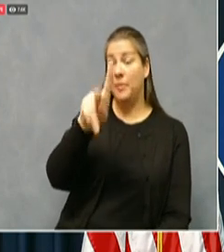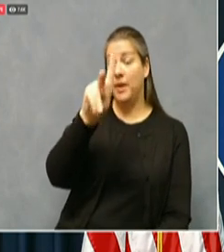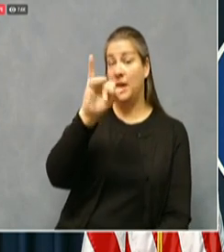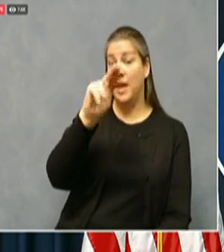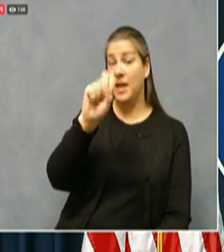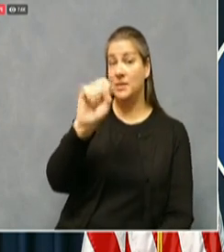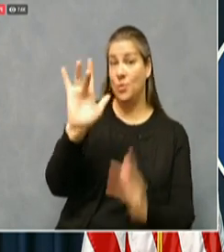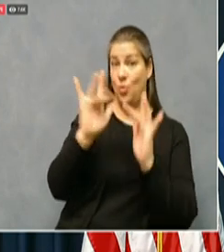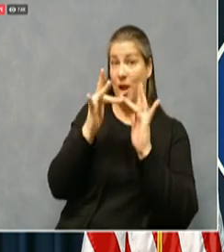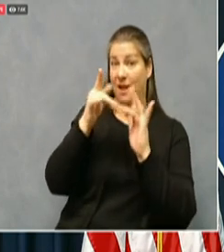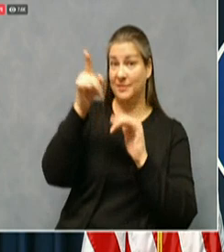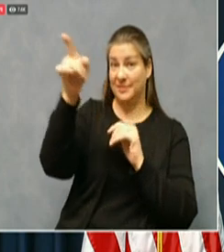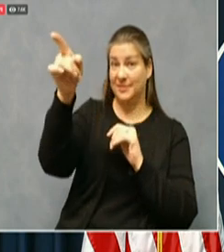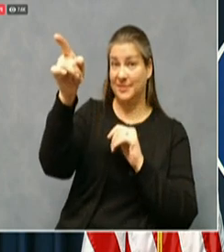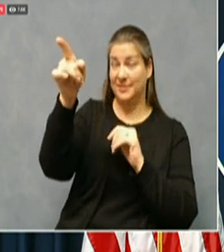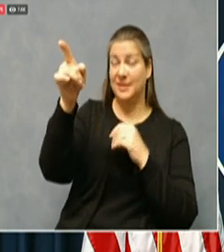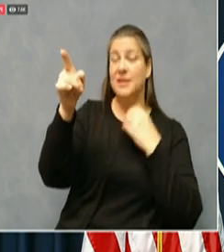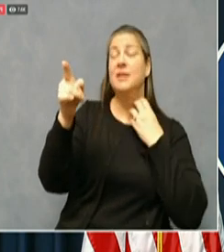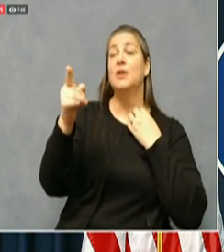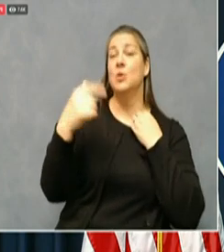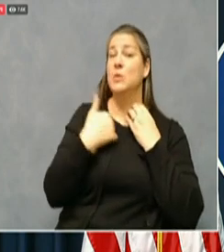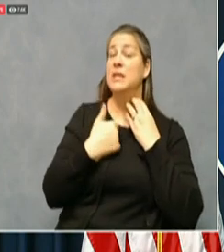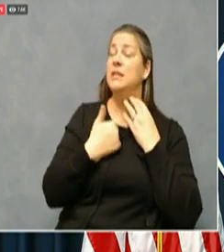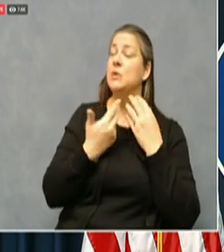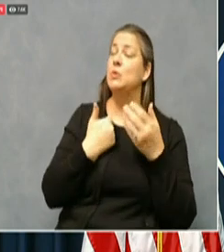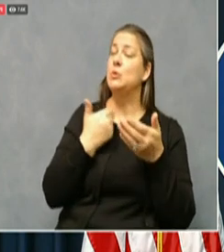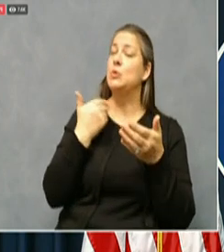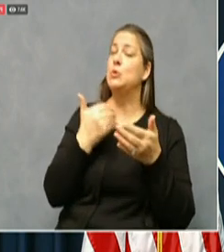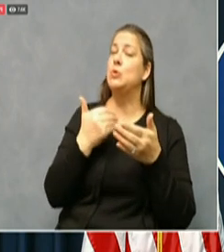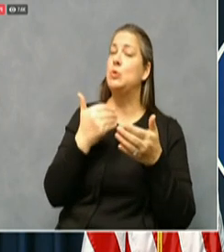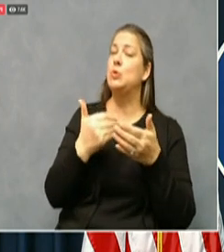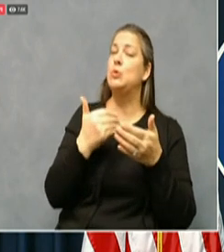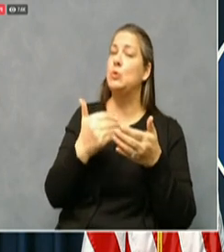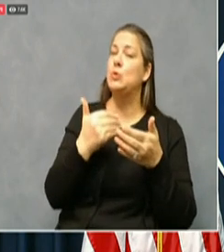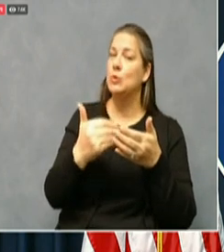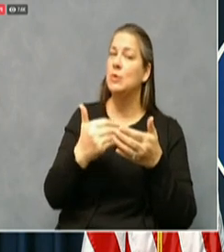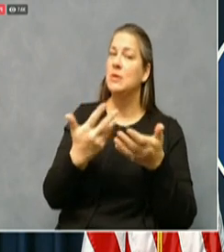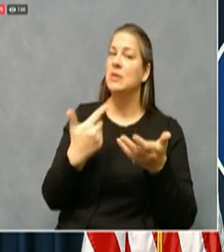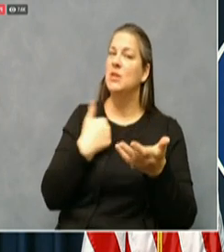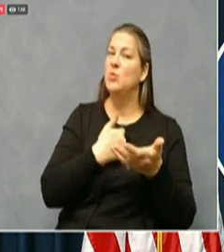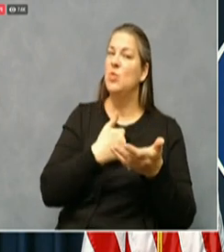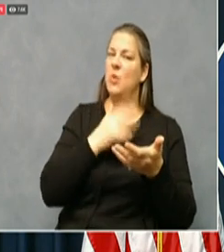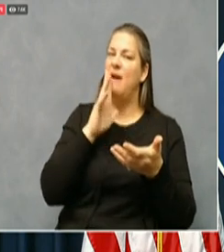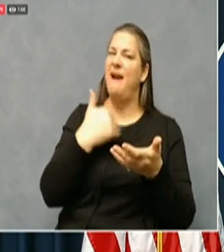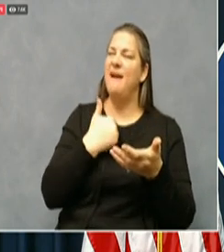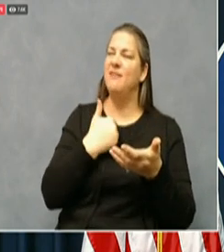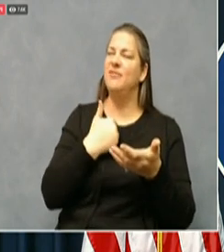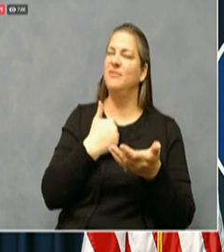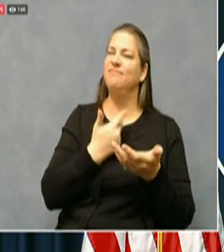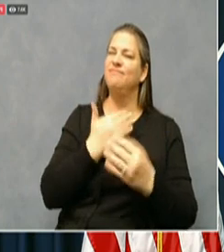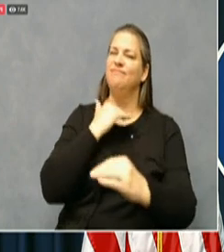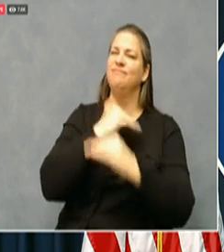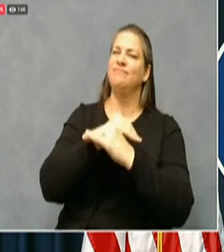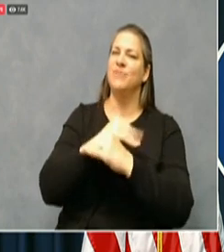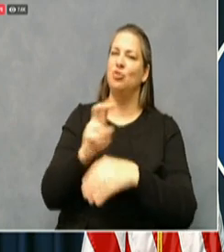up to date data. We're getting pretty close to qualifying for our own travel advisory. That should tell you where we are and how concerning